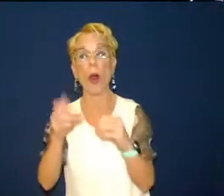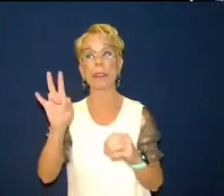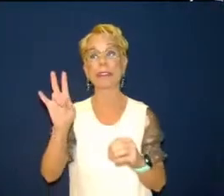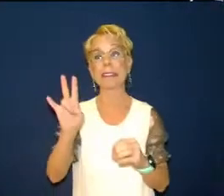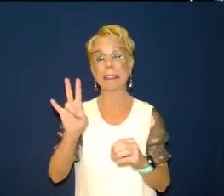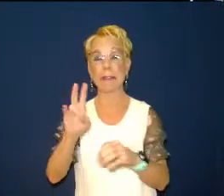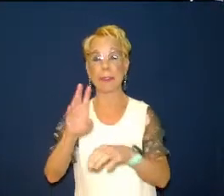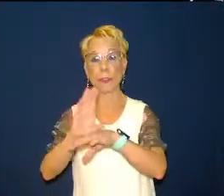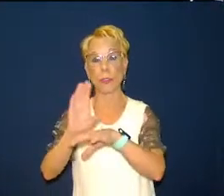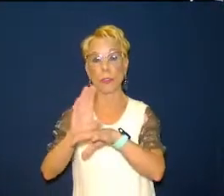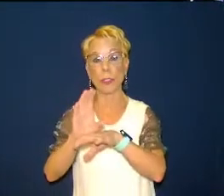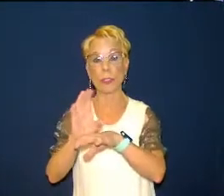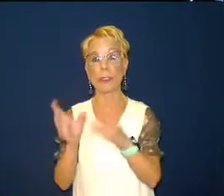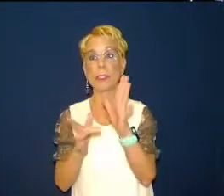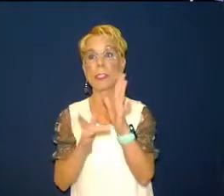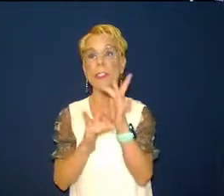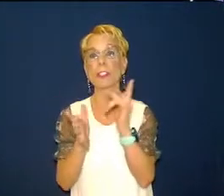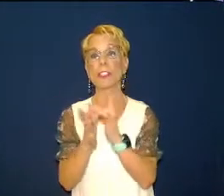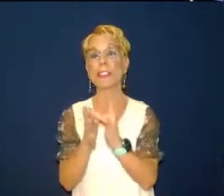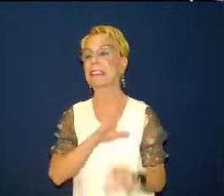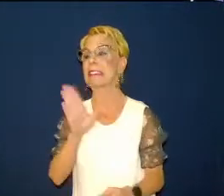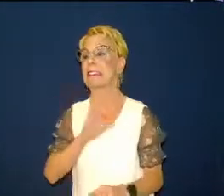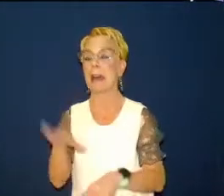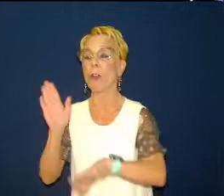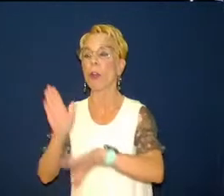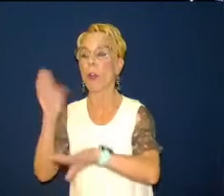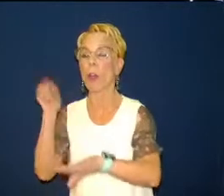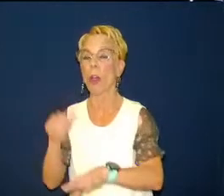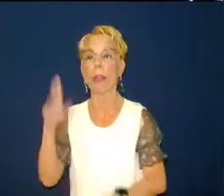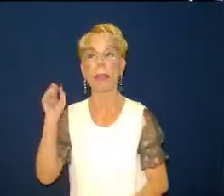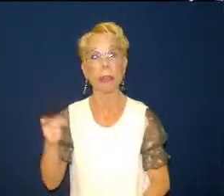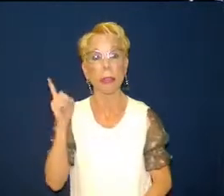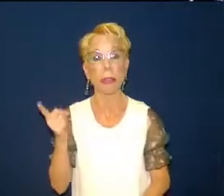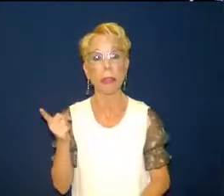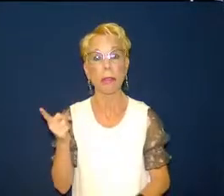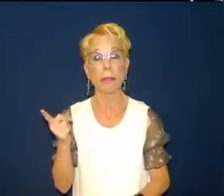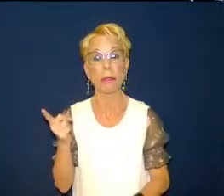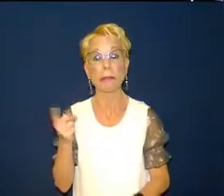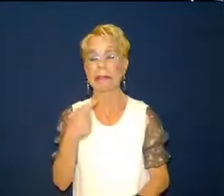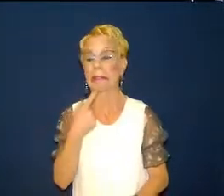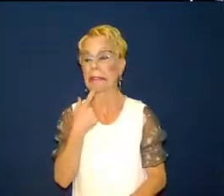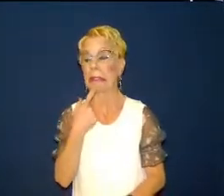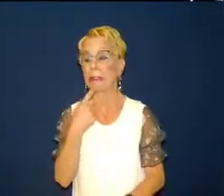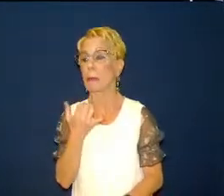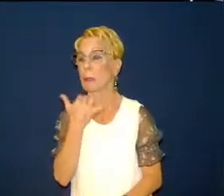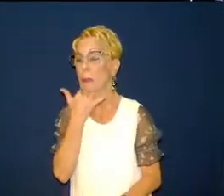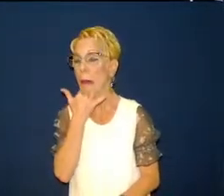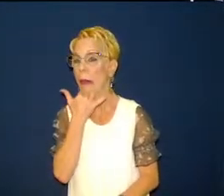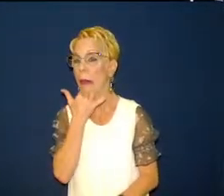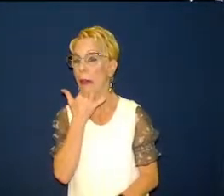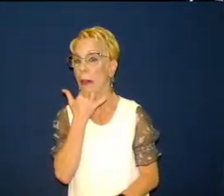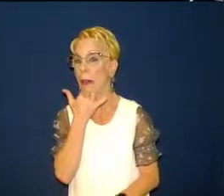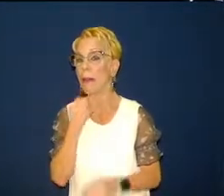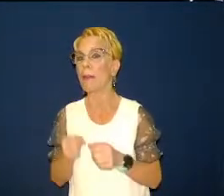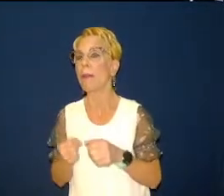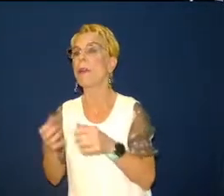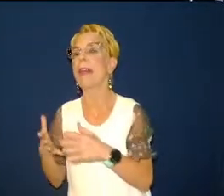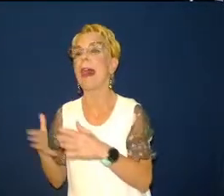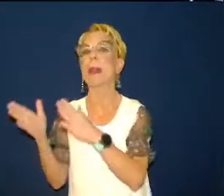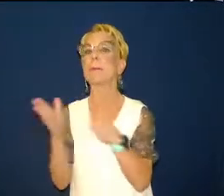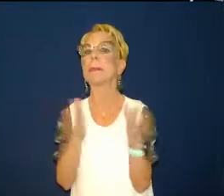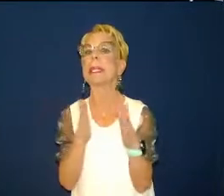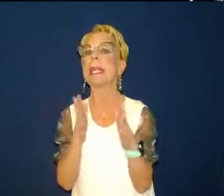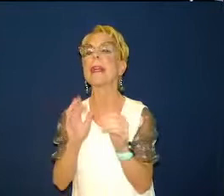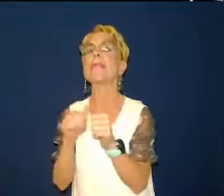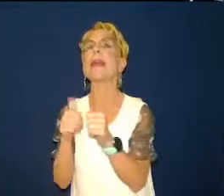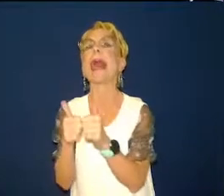with that shovel he tells them what the situation is that's when we get to the need and i'll move through this real fast so the need comes up in verses two